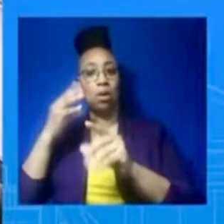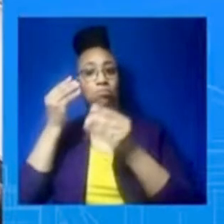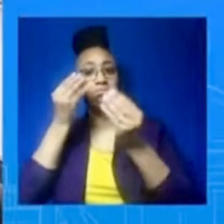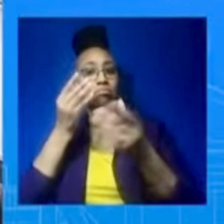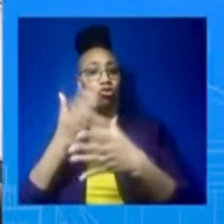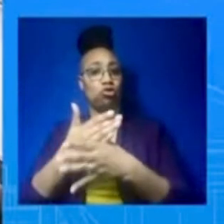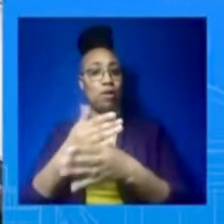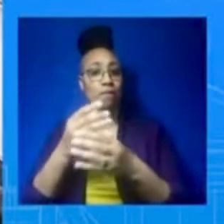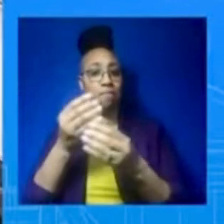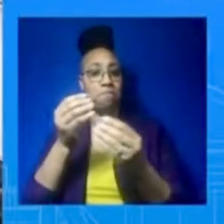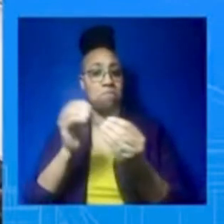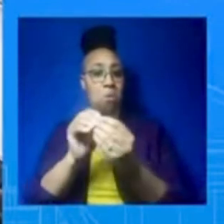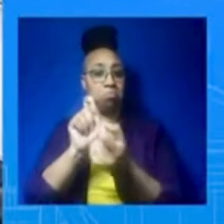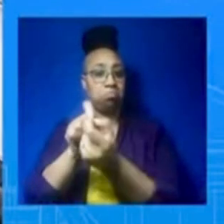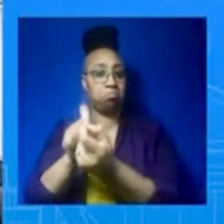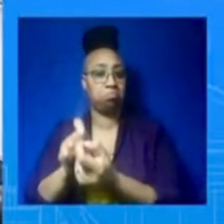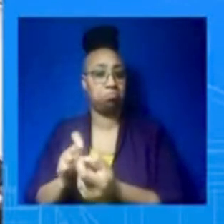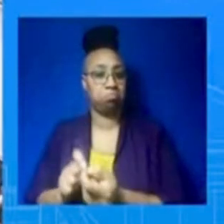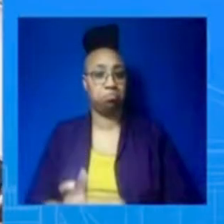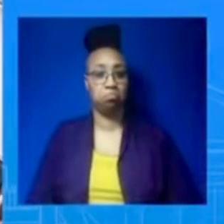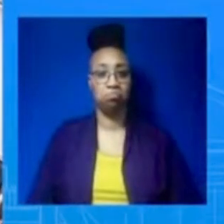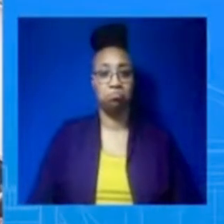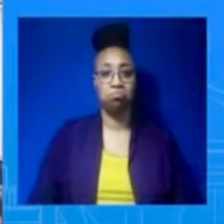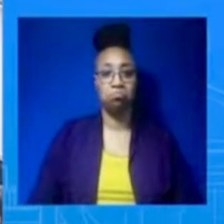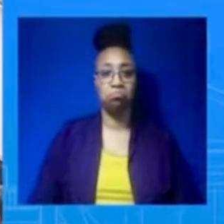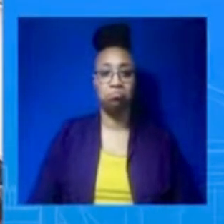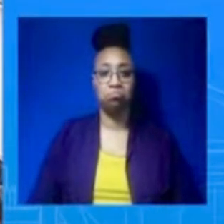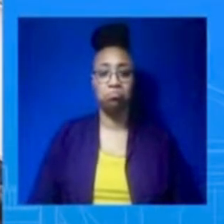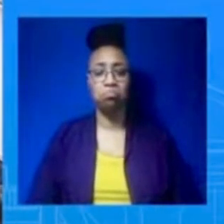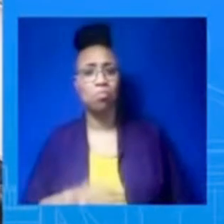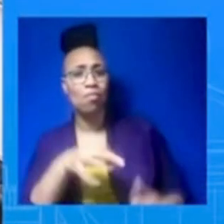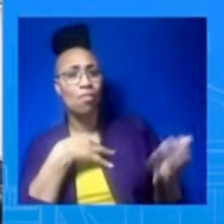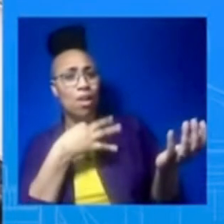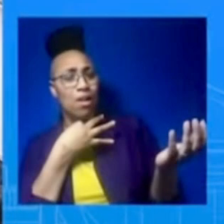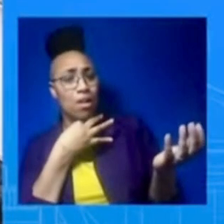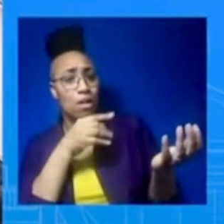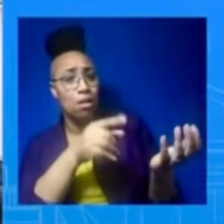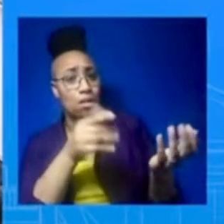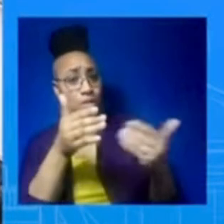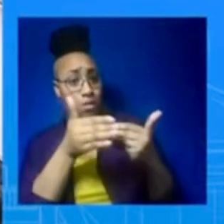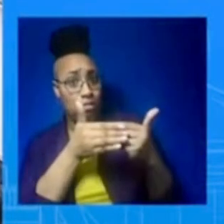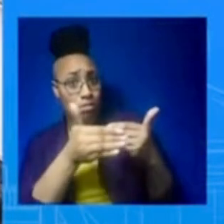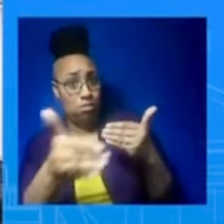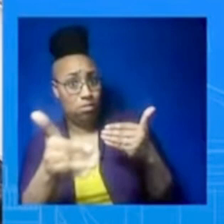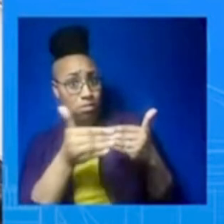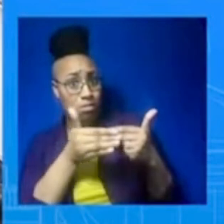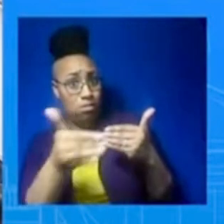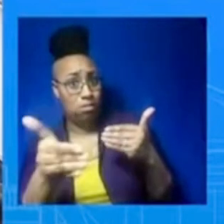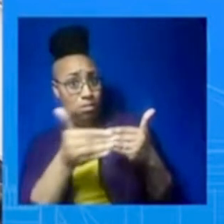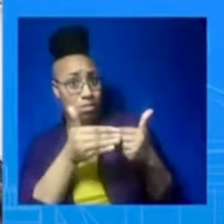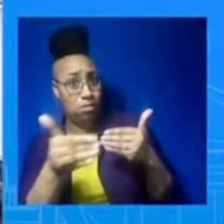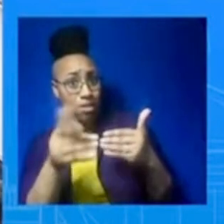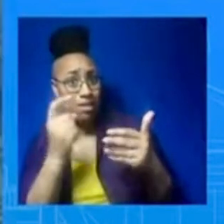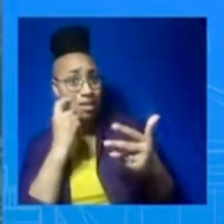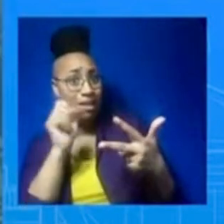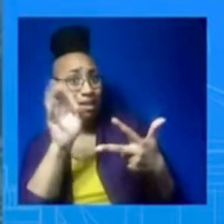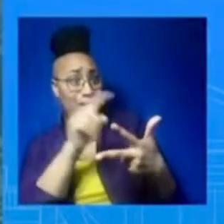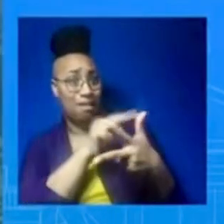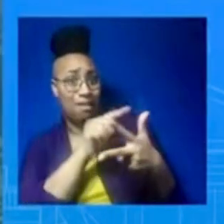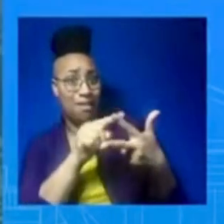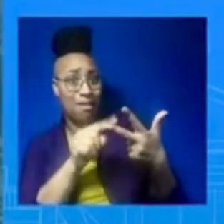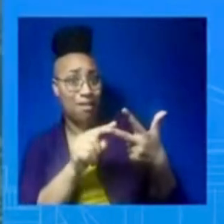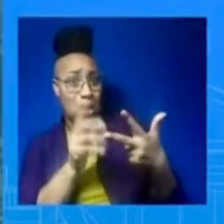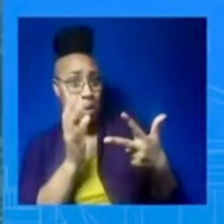unidentified objects are, including which companies they belong to and which specific benign purposes they had? We would like nothing better.